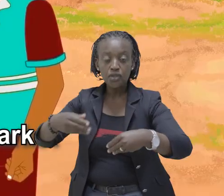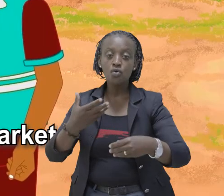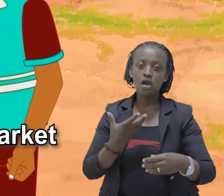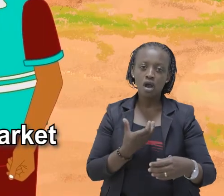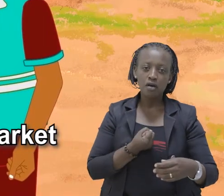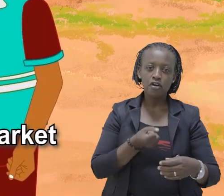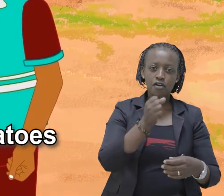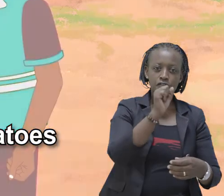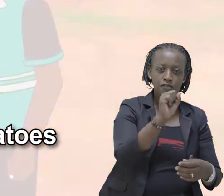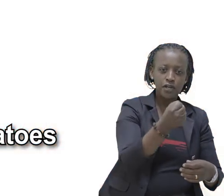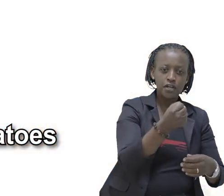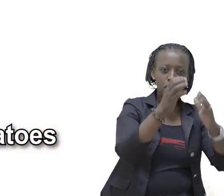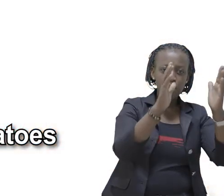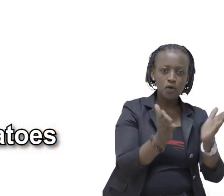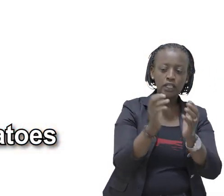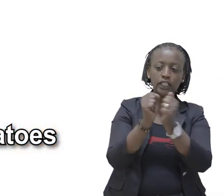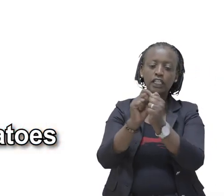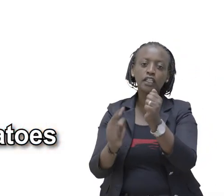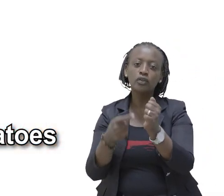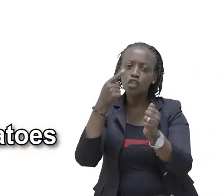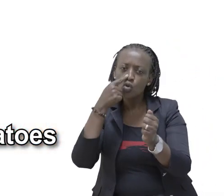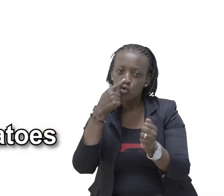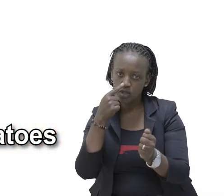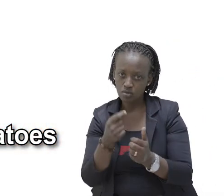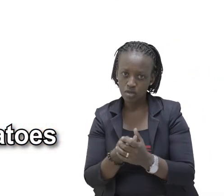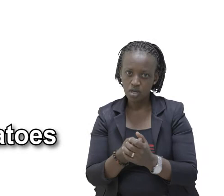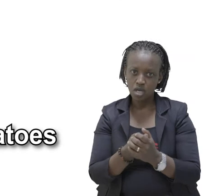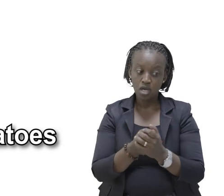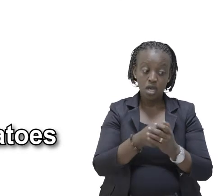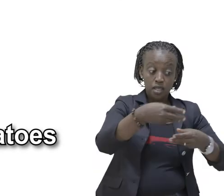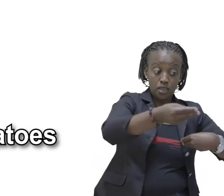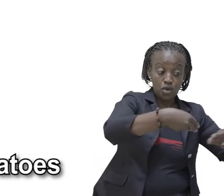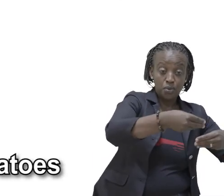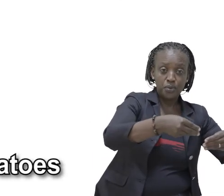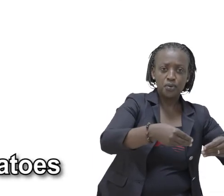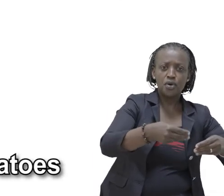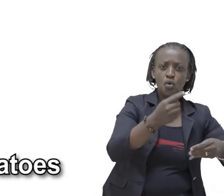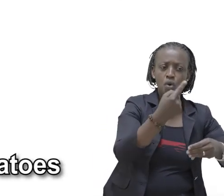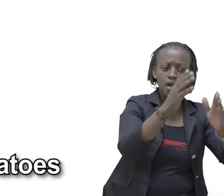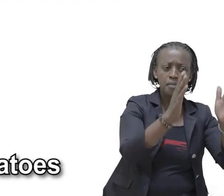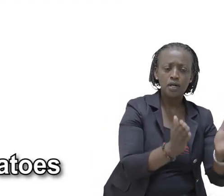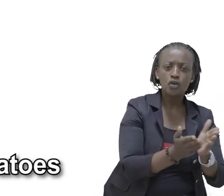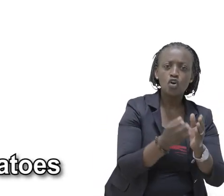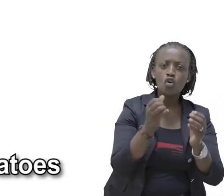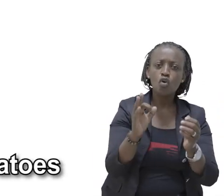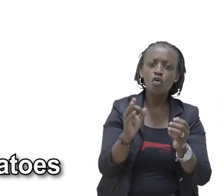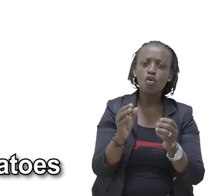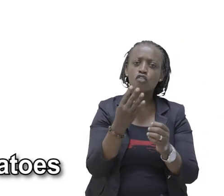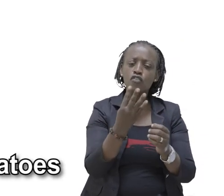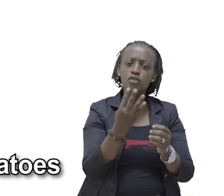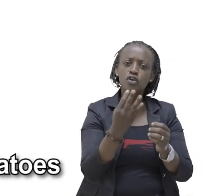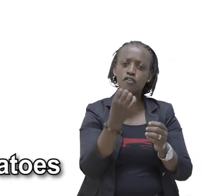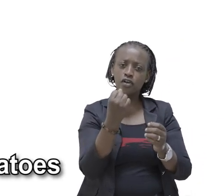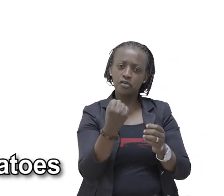to the market We had 5 baskets of 10,000 tomatoes At the market, you took 1 basket